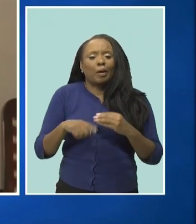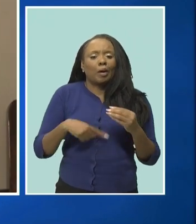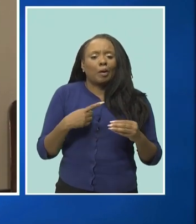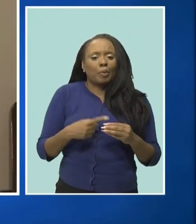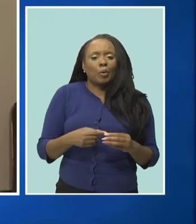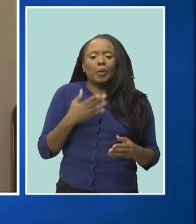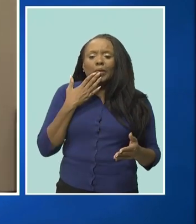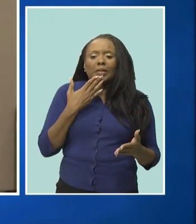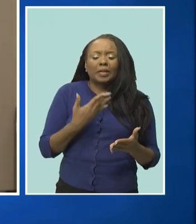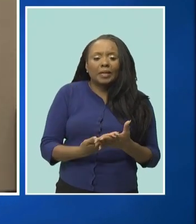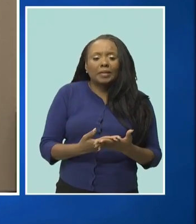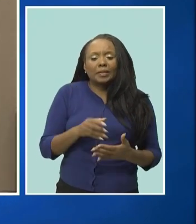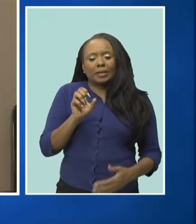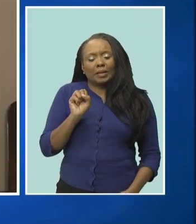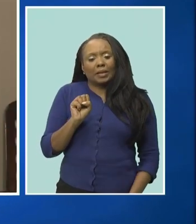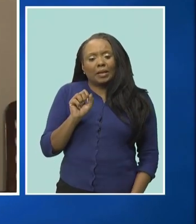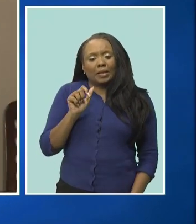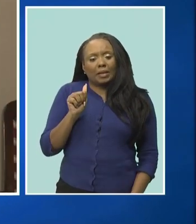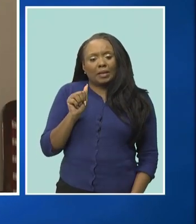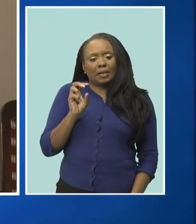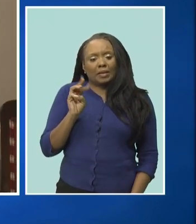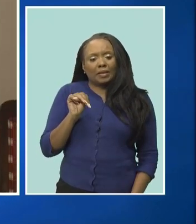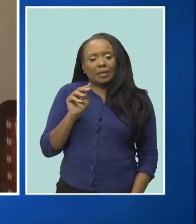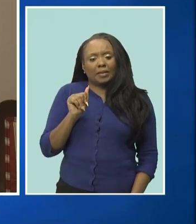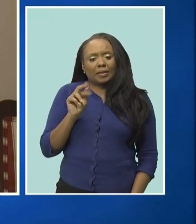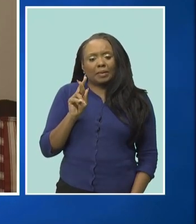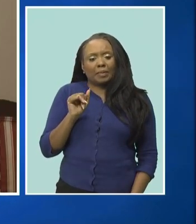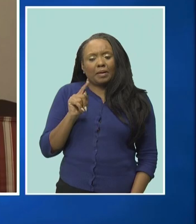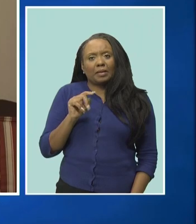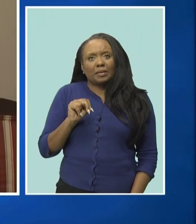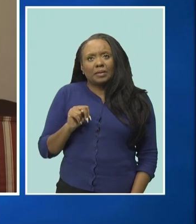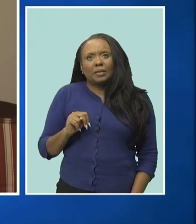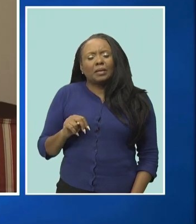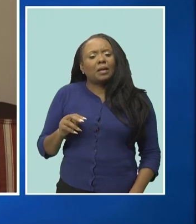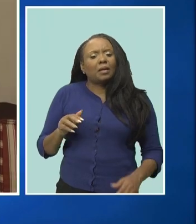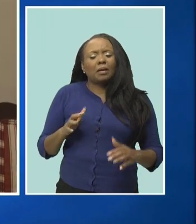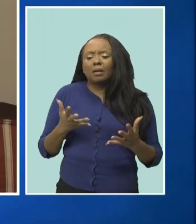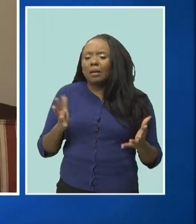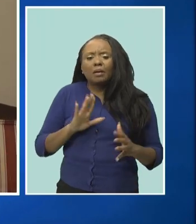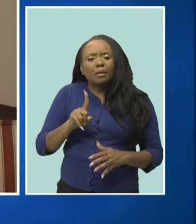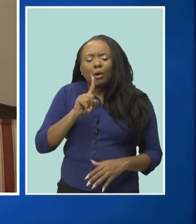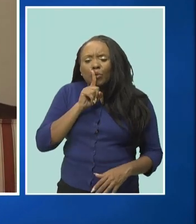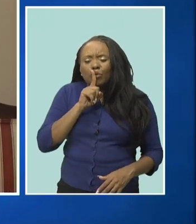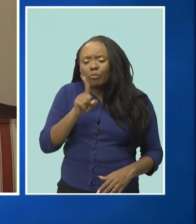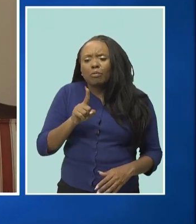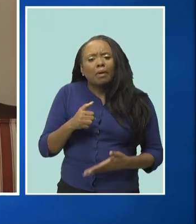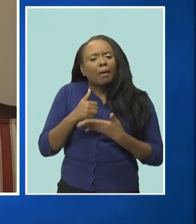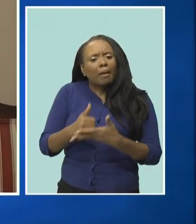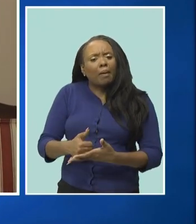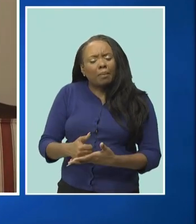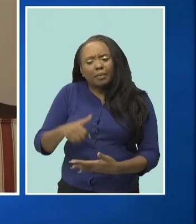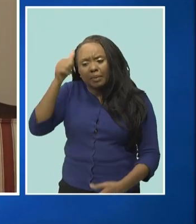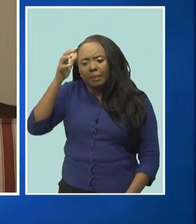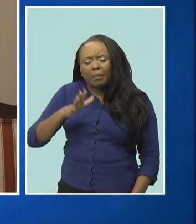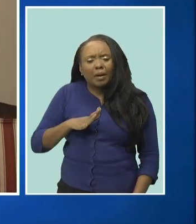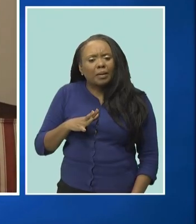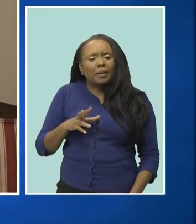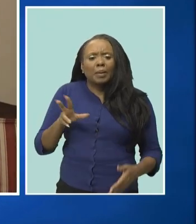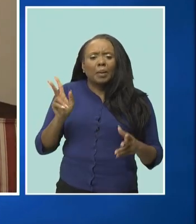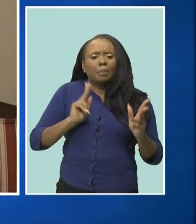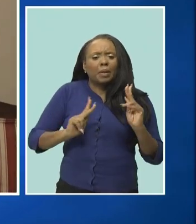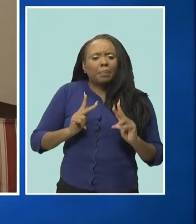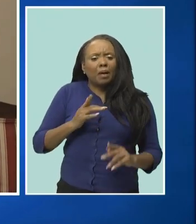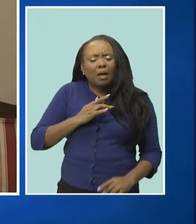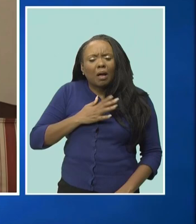did individually could bring people to tears because when you face